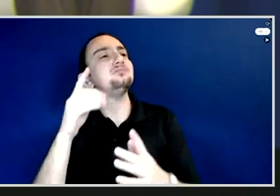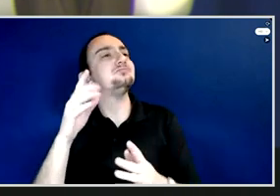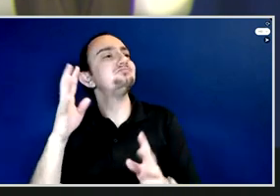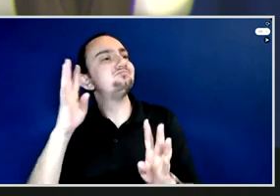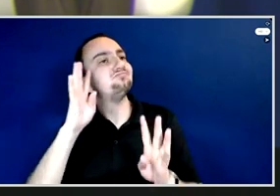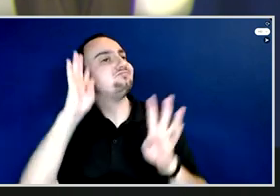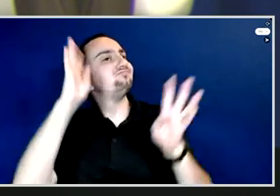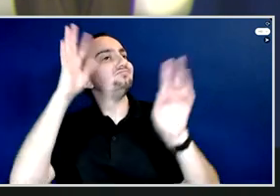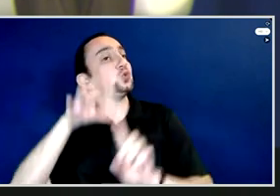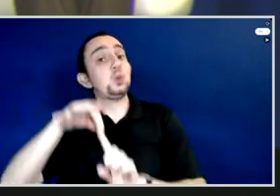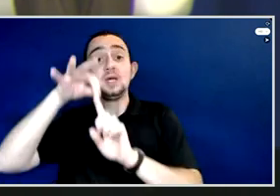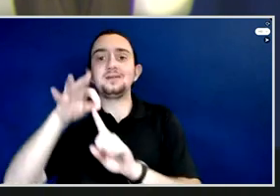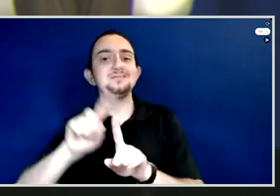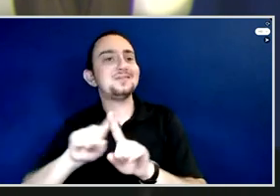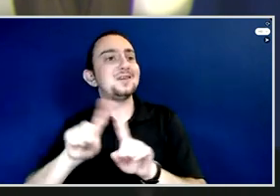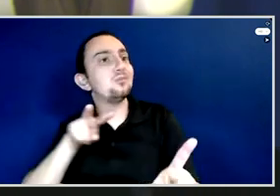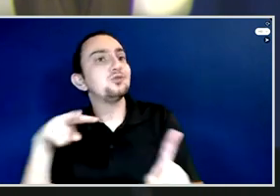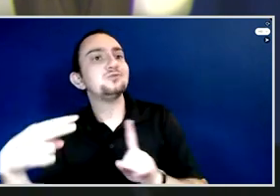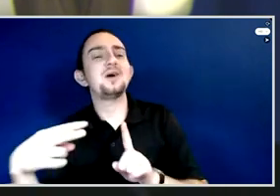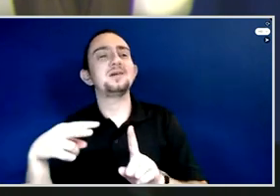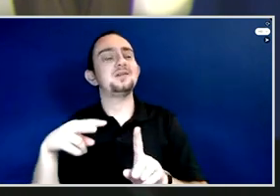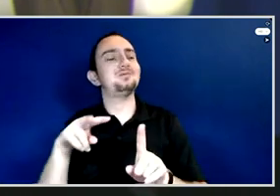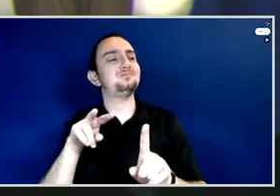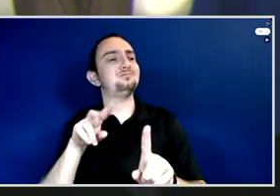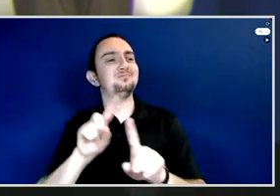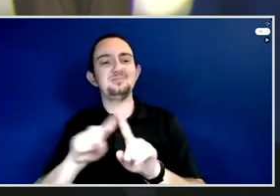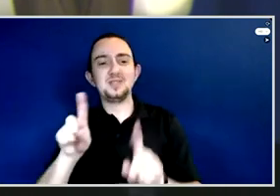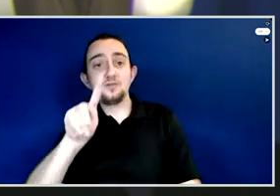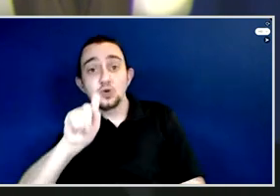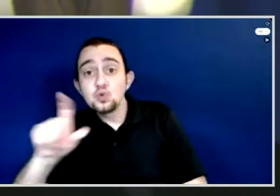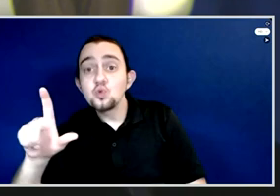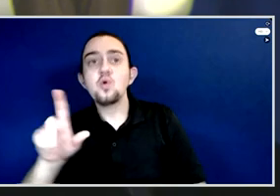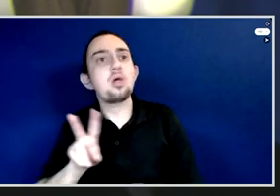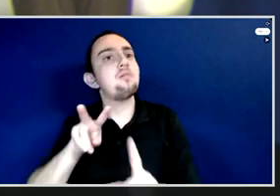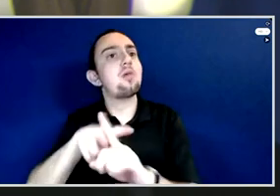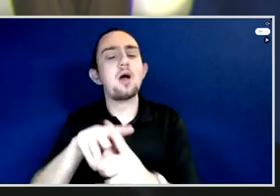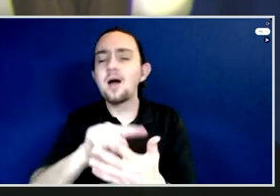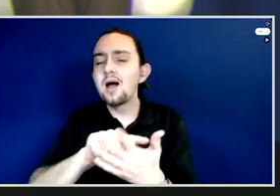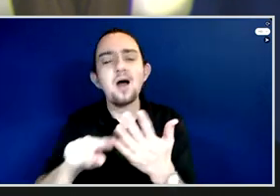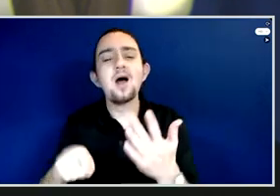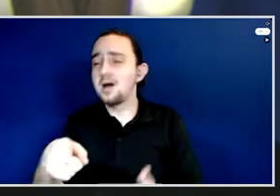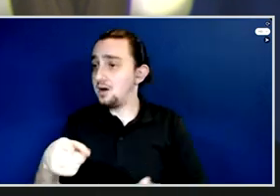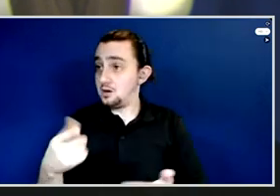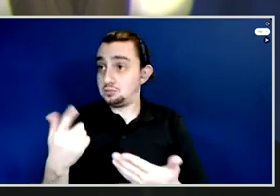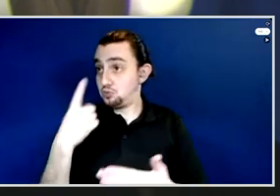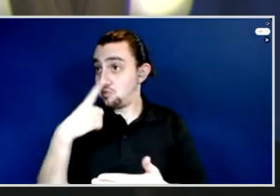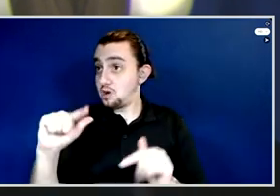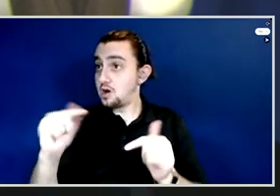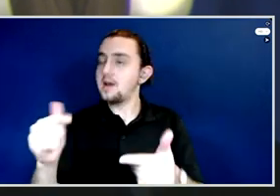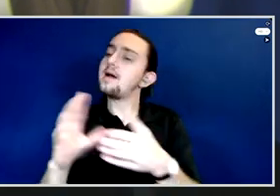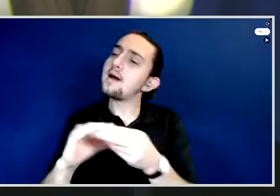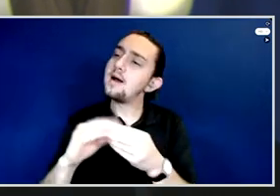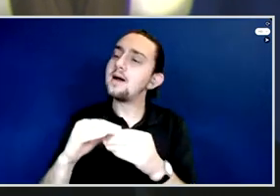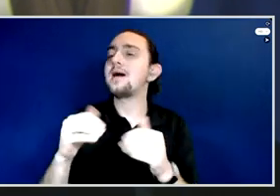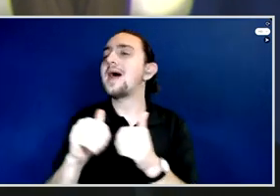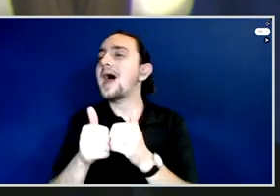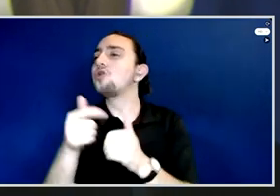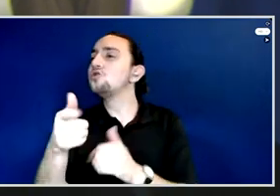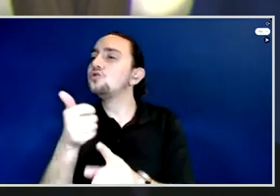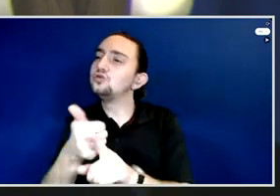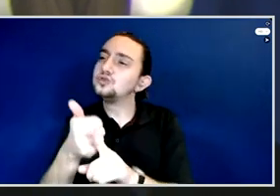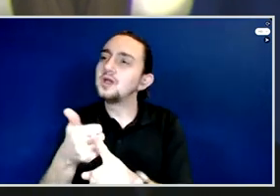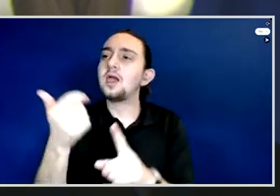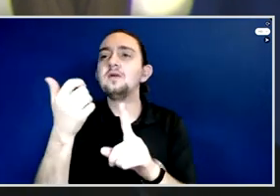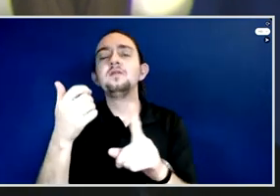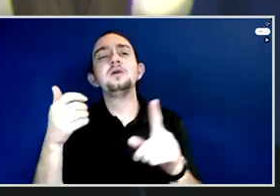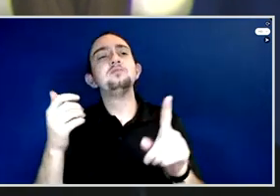If you can, tell us about how you looked at something, how you did something differently, used innovation in some way to carry on the